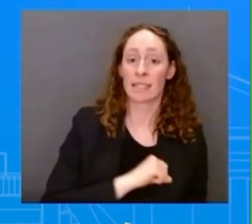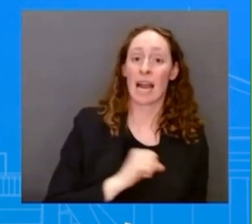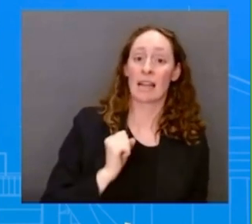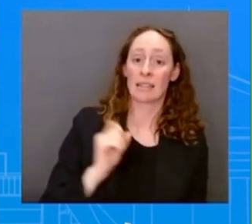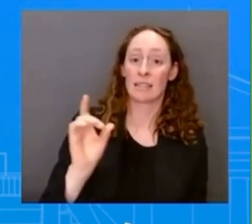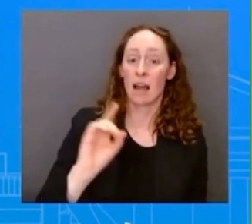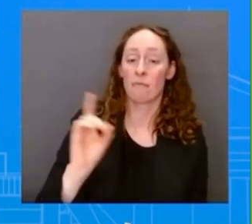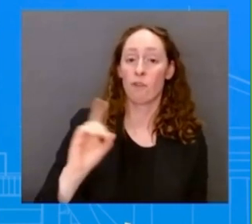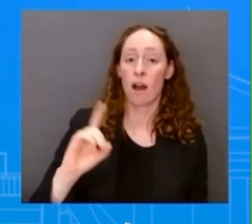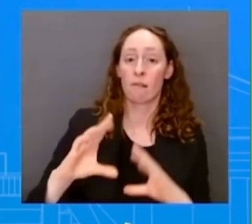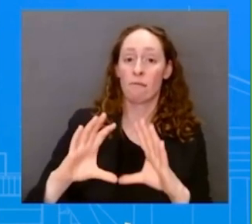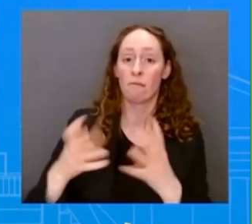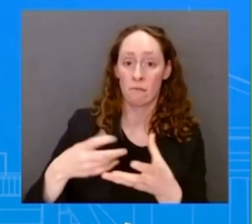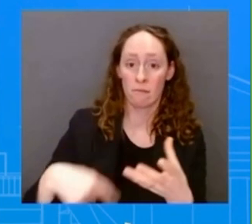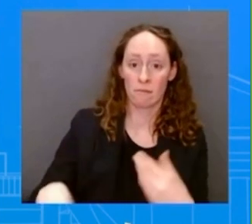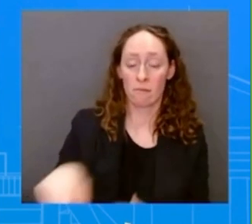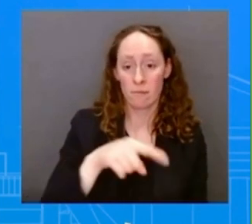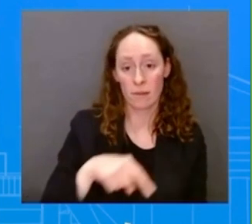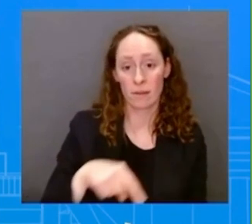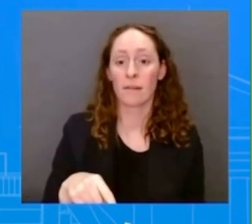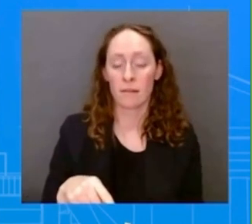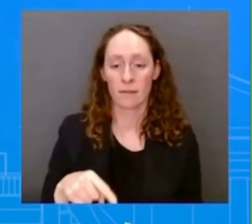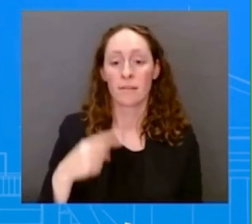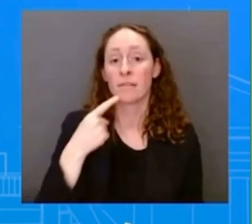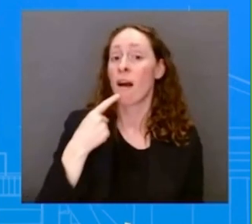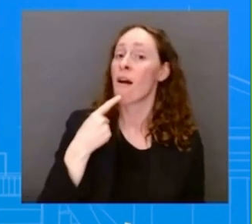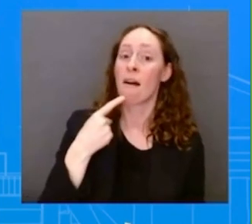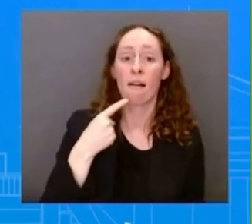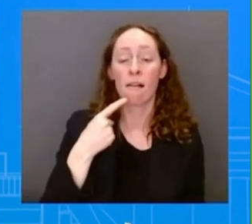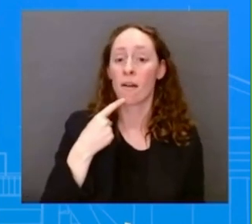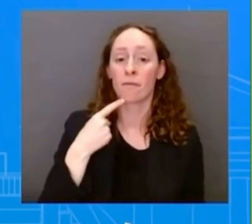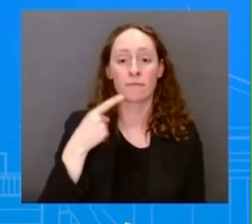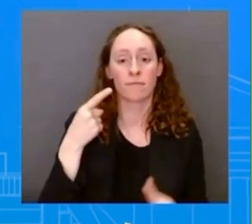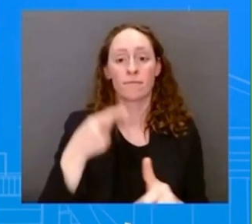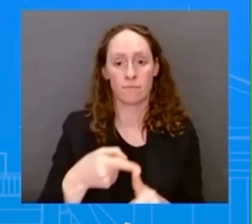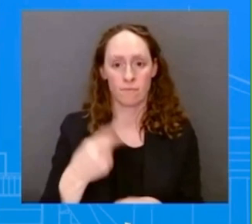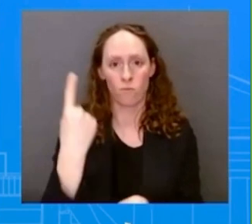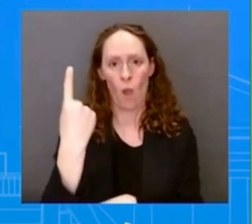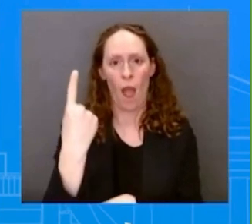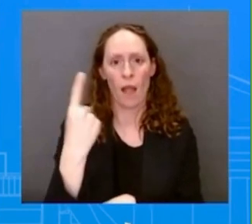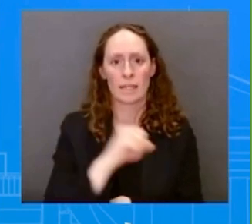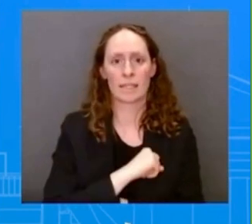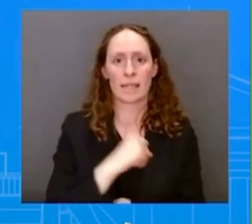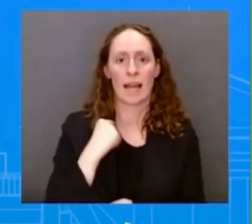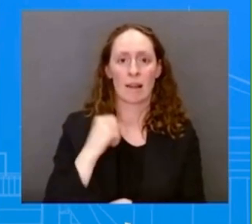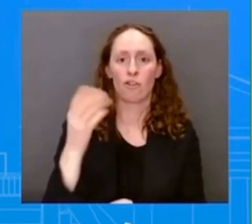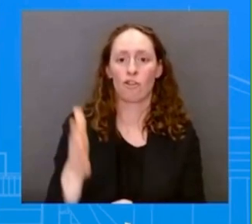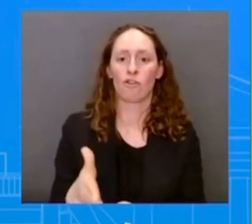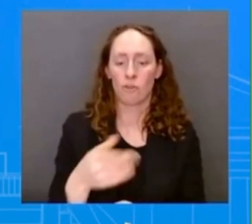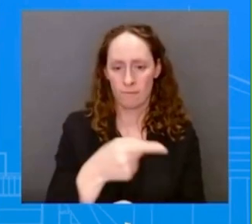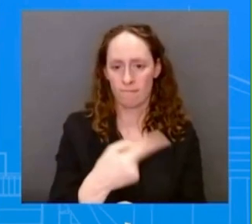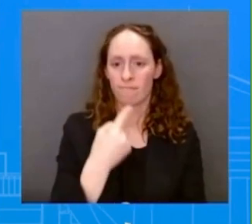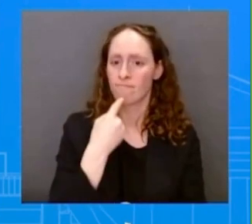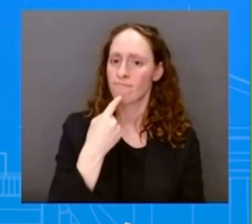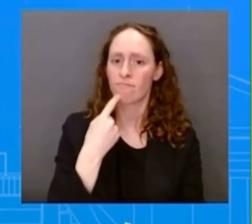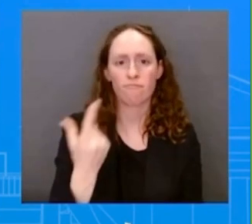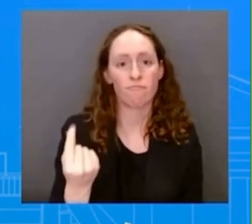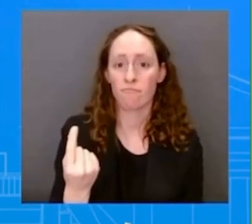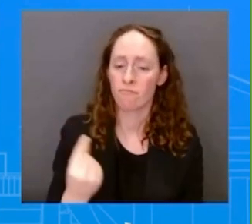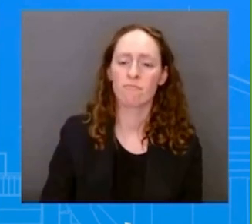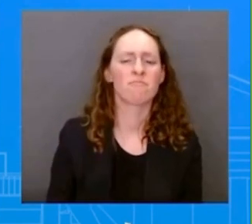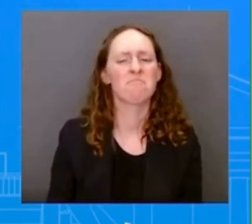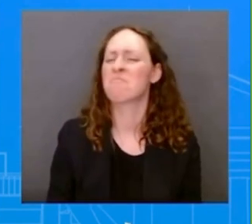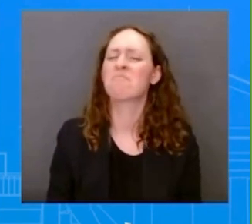He's upholding more than 160, uh, promotions over abortion policy in the Department of Defense. Uh, does the White House, um,